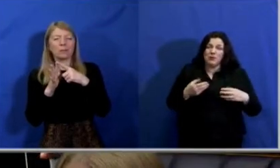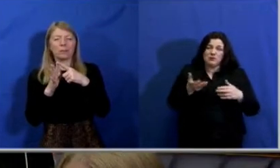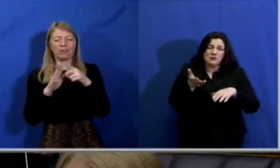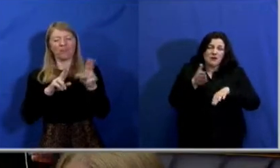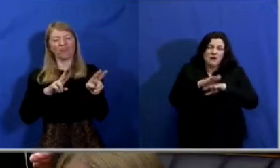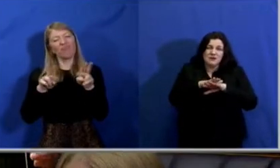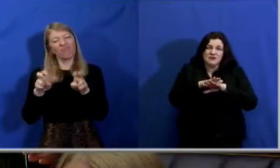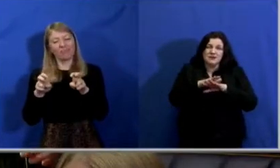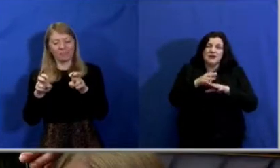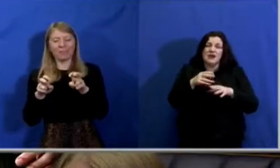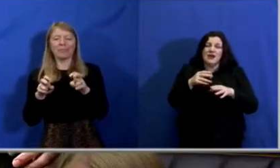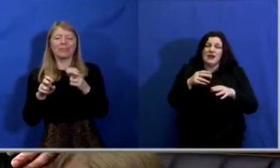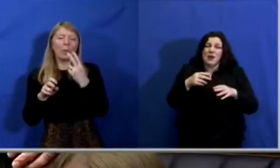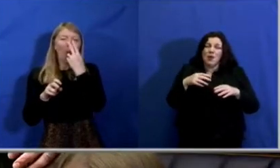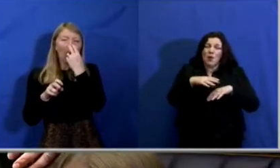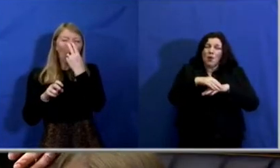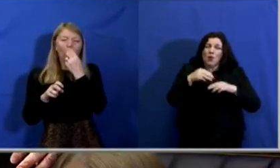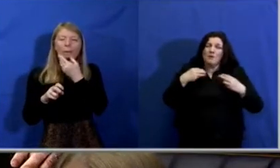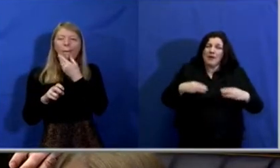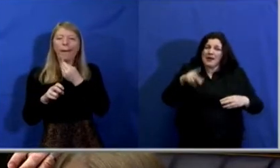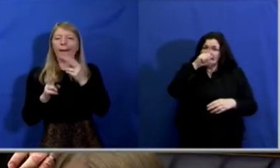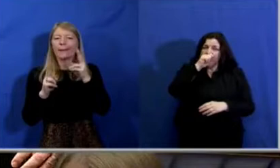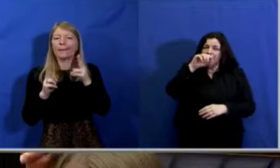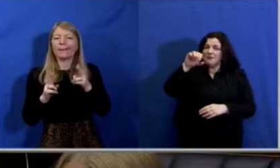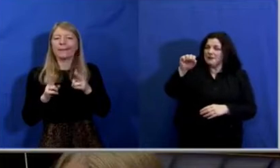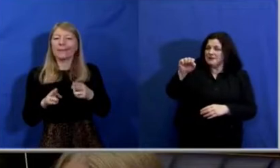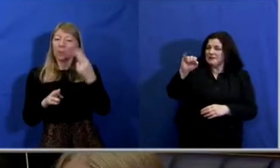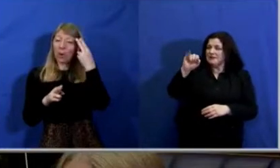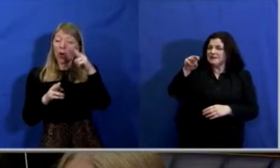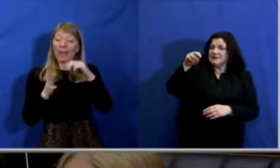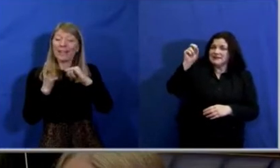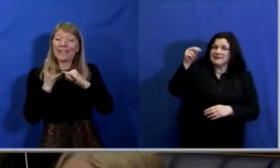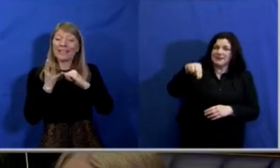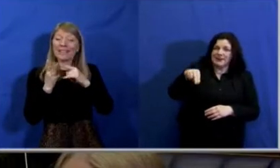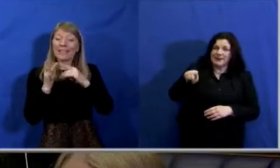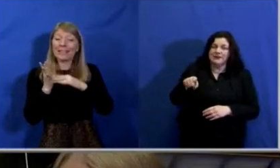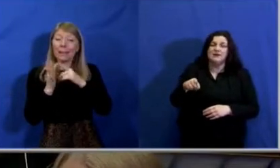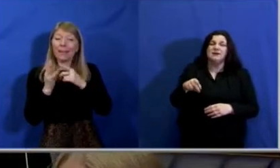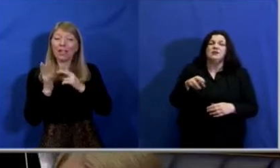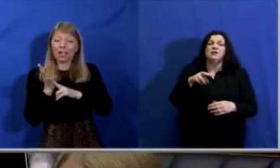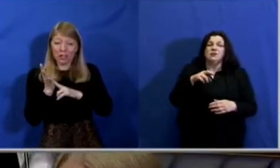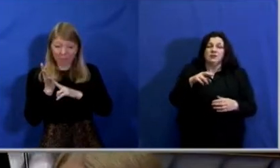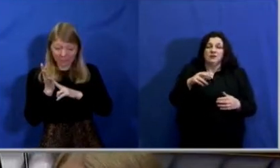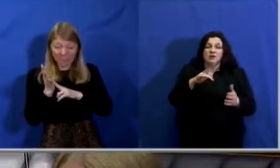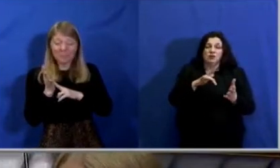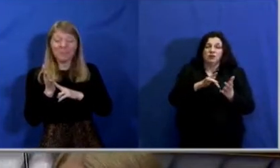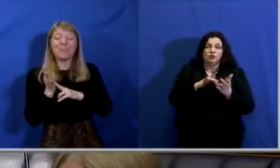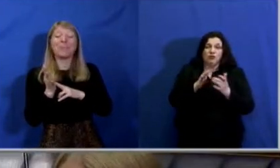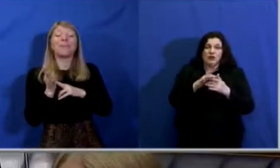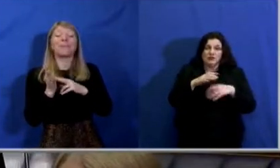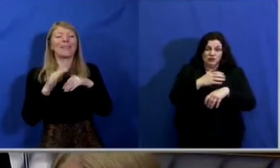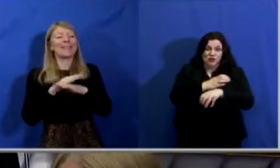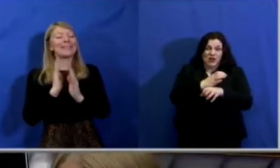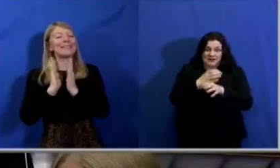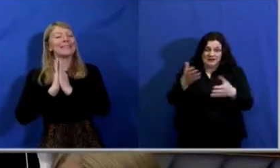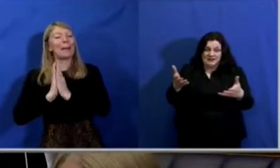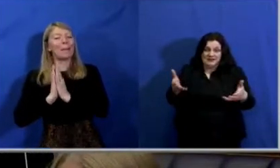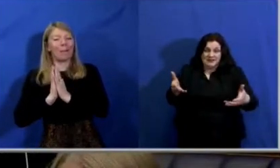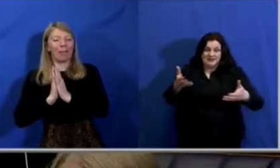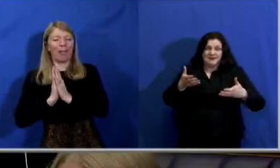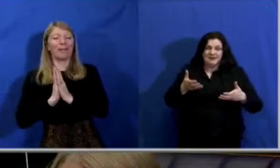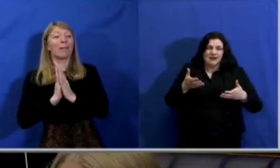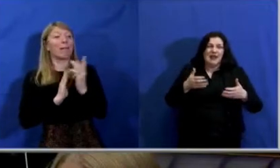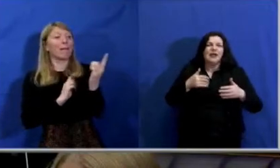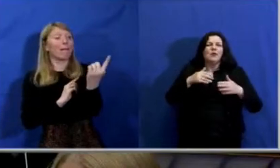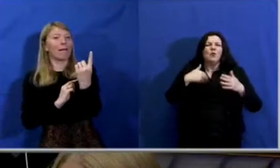an old man by the name of Simeon. He was handed the new Christ child, and in the temple in Jerusalem, this is what